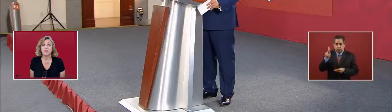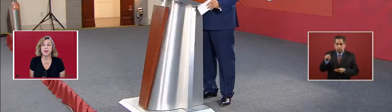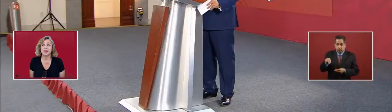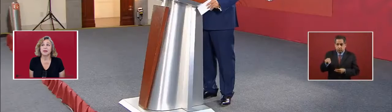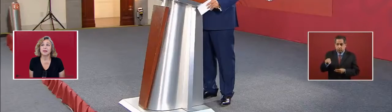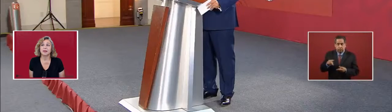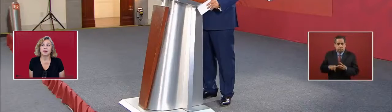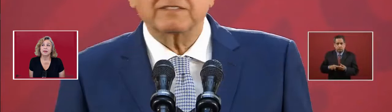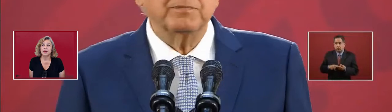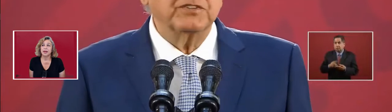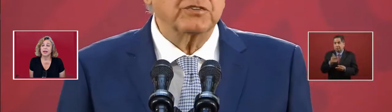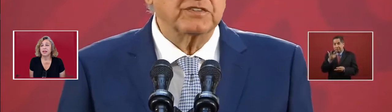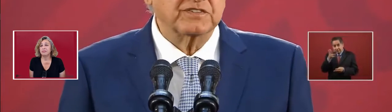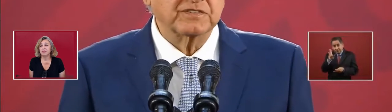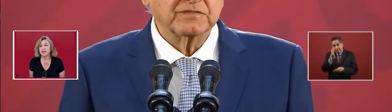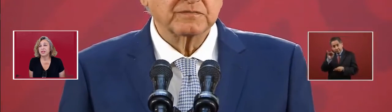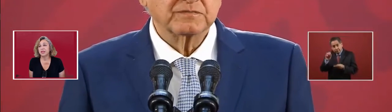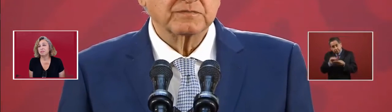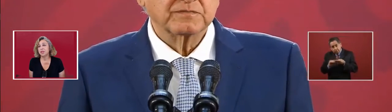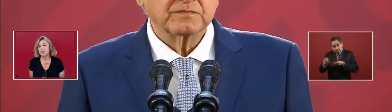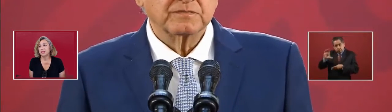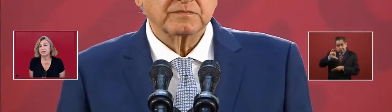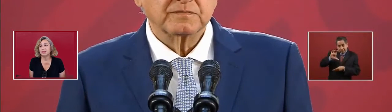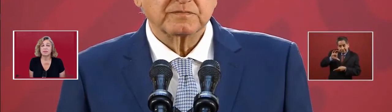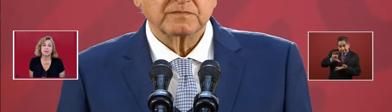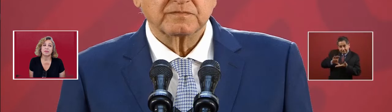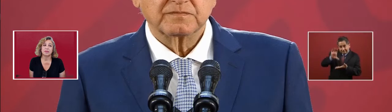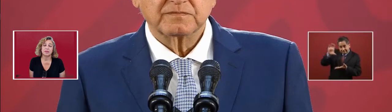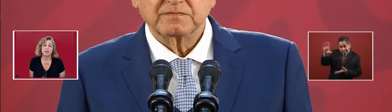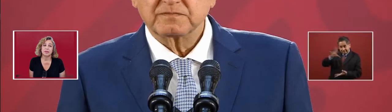And Peña and left it at $10 billion.